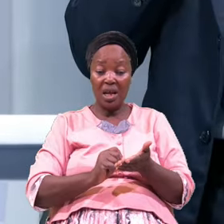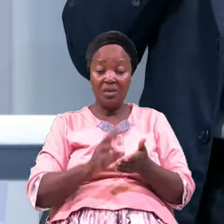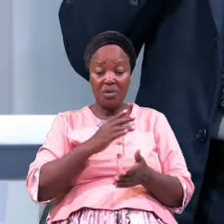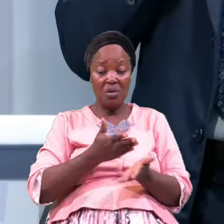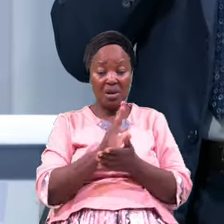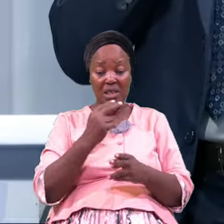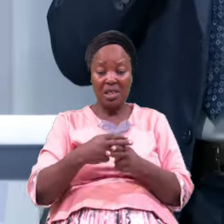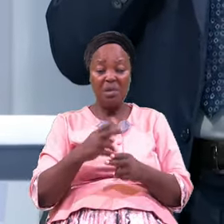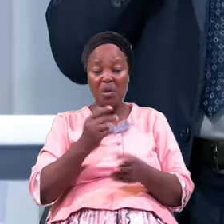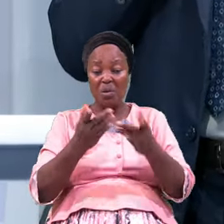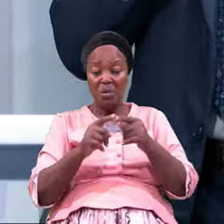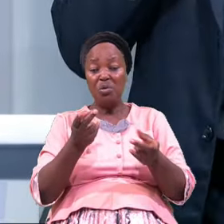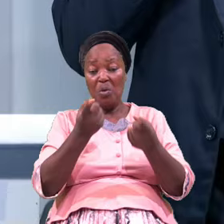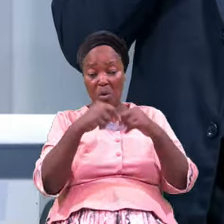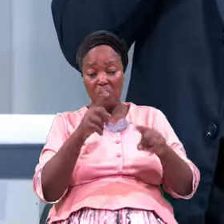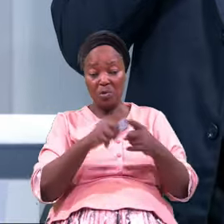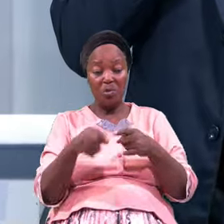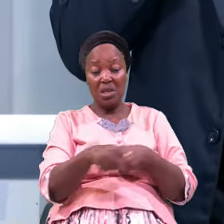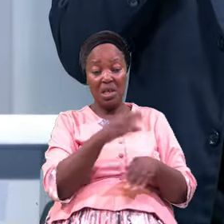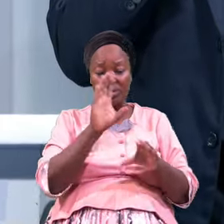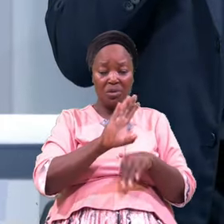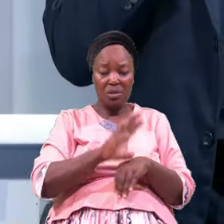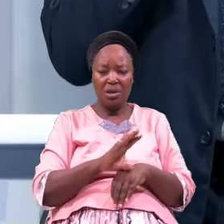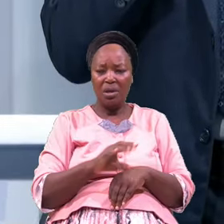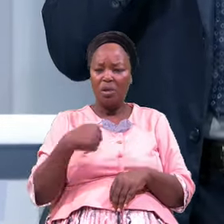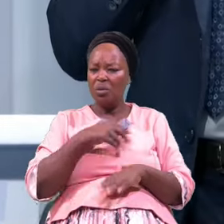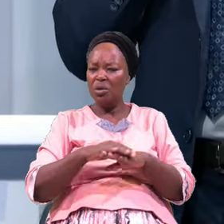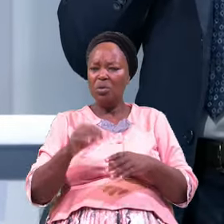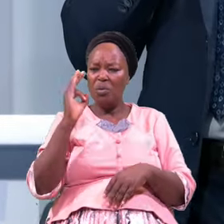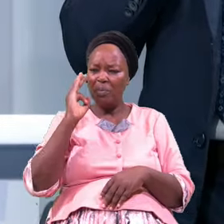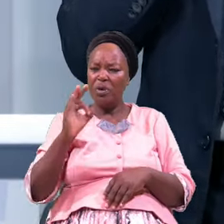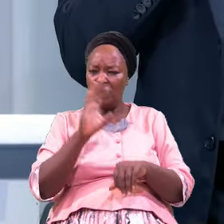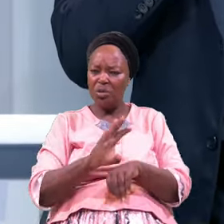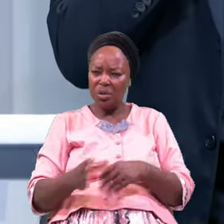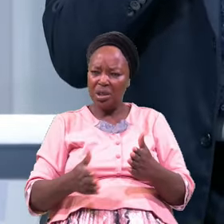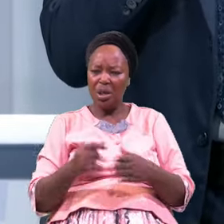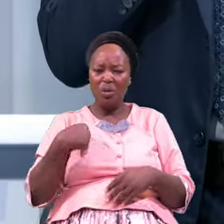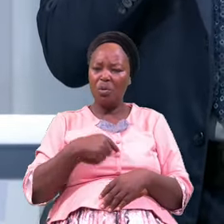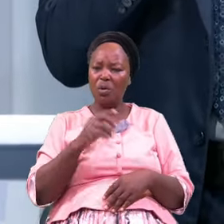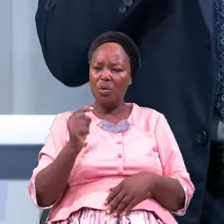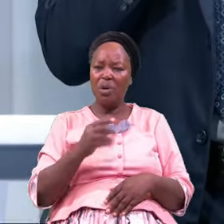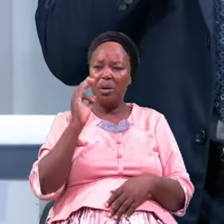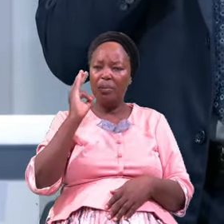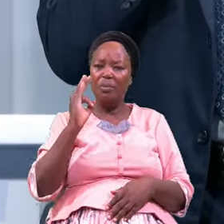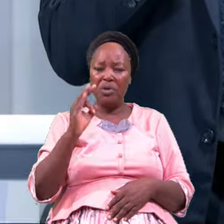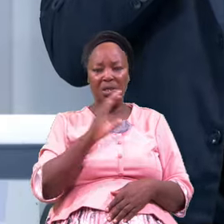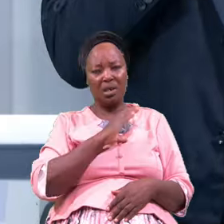He Did Not Preach Church Here He Preached Christ That Transforming Power